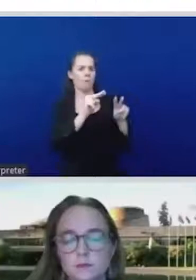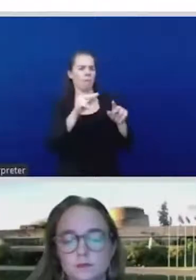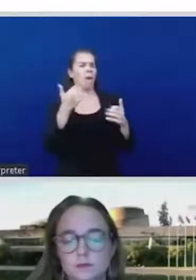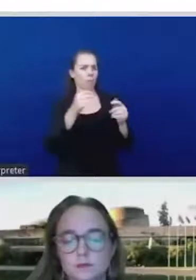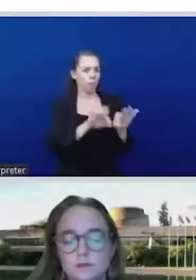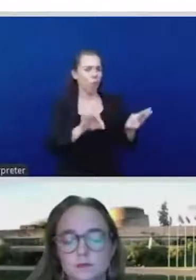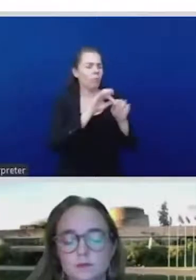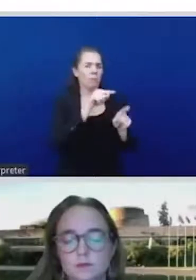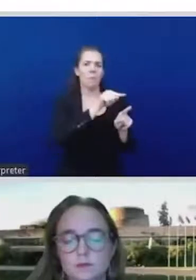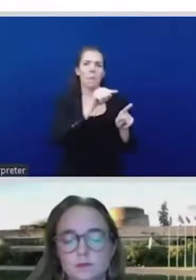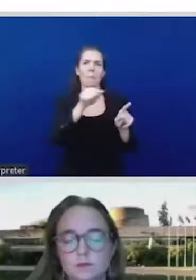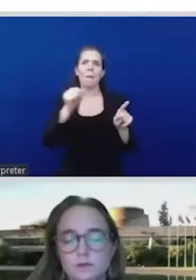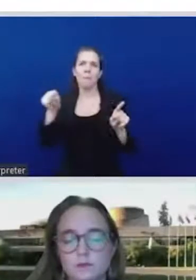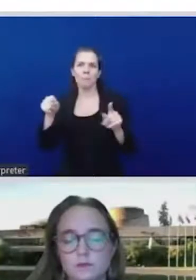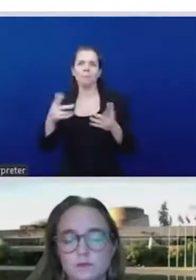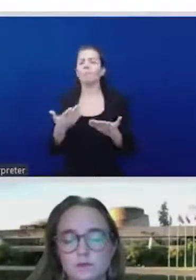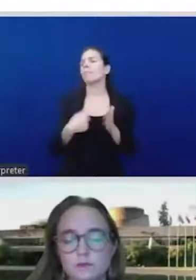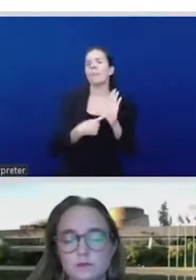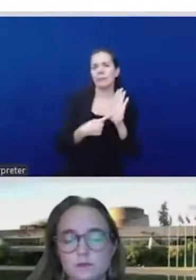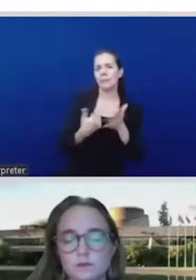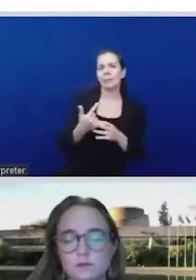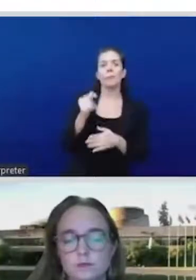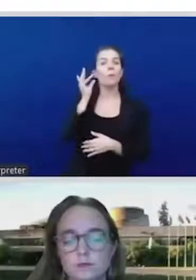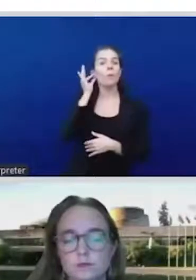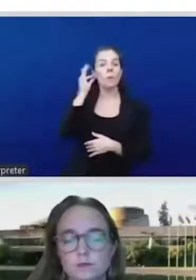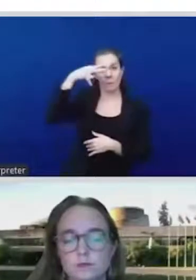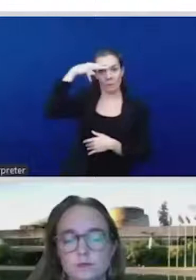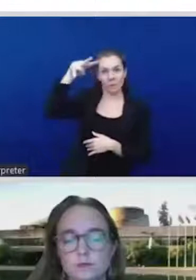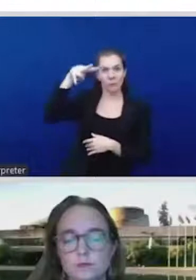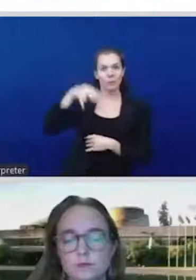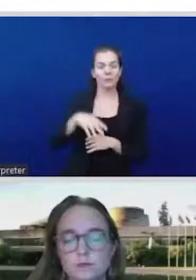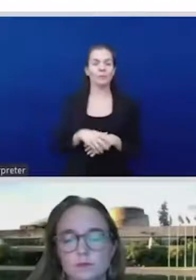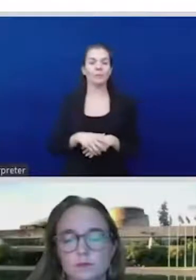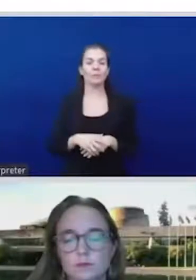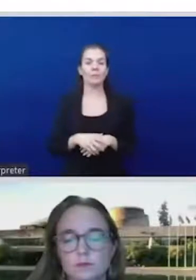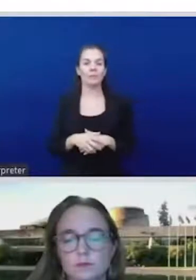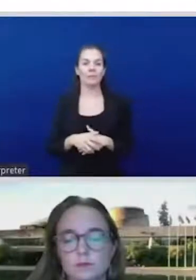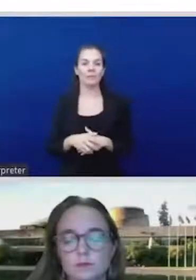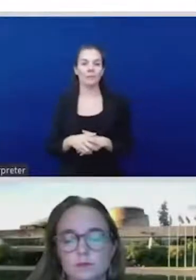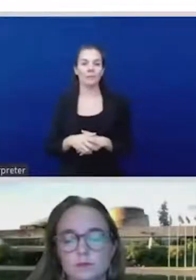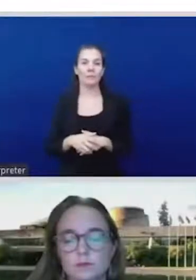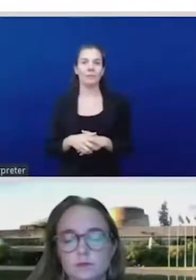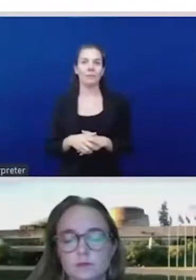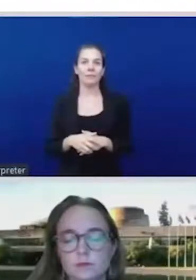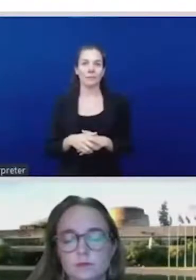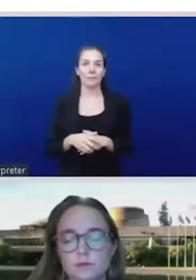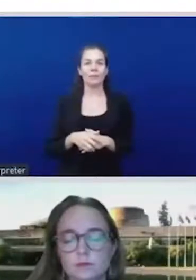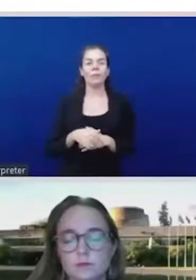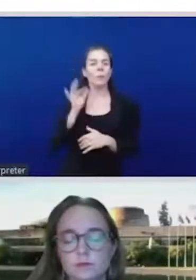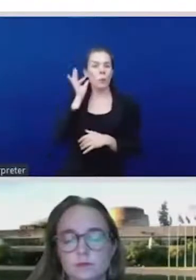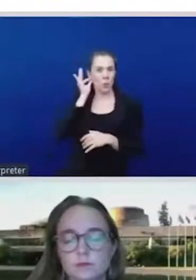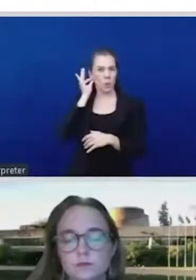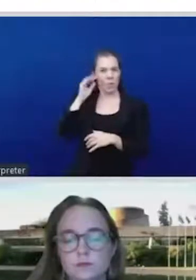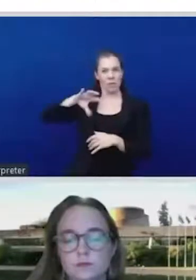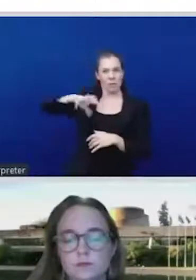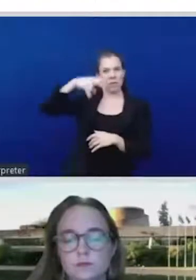fiscal expansion, is not getting very much in terms of additional social protection or even compensation for the work that is